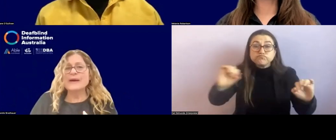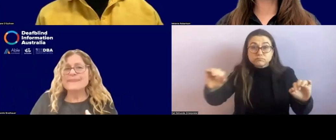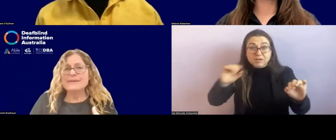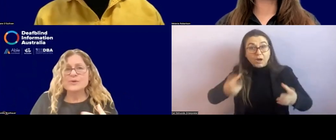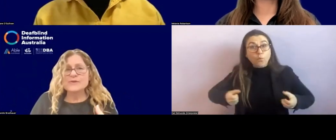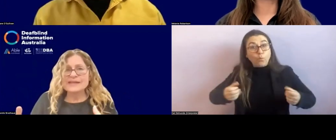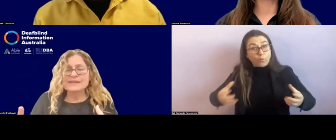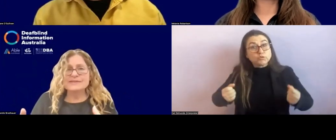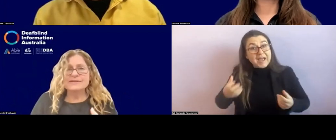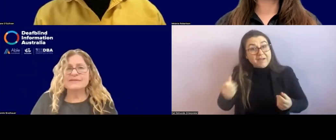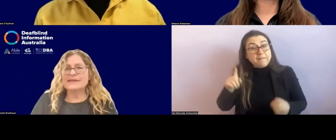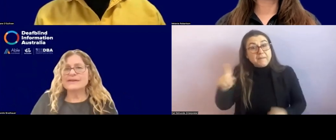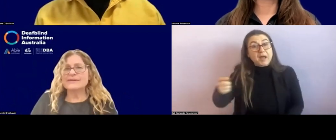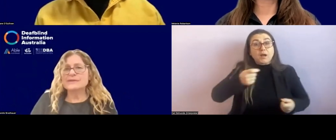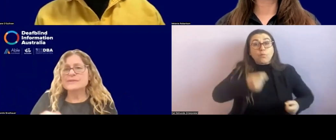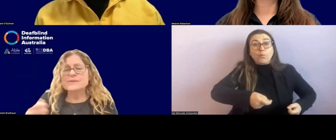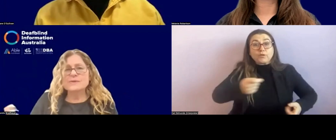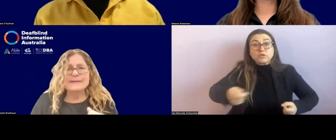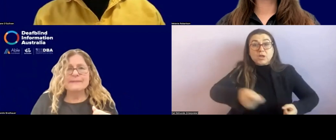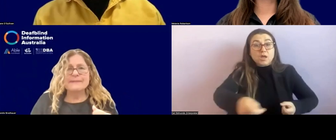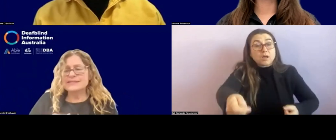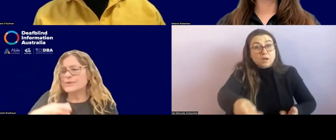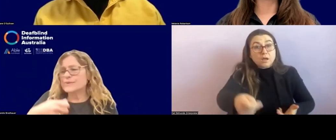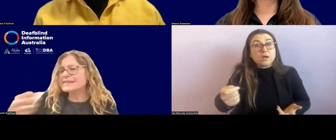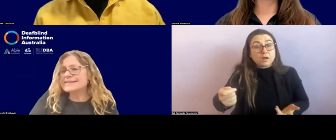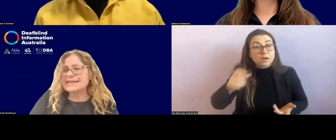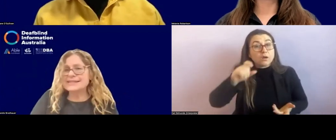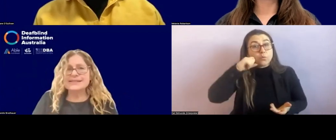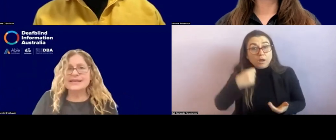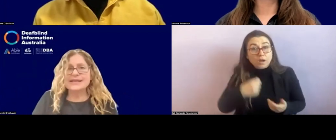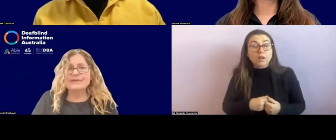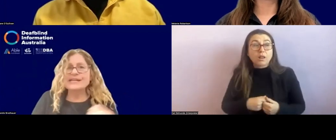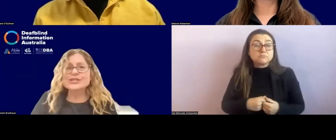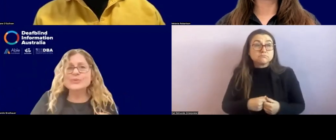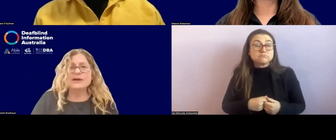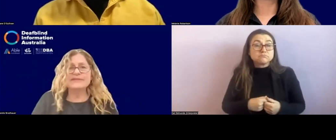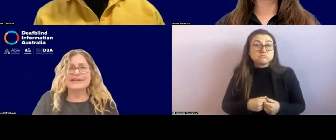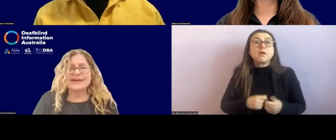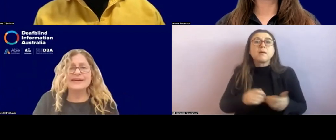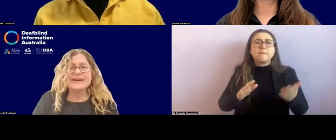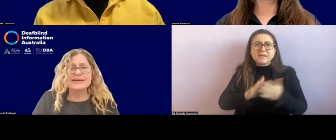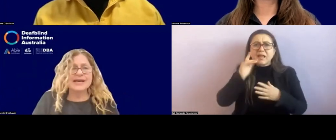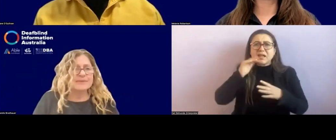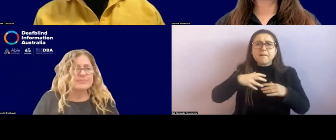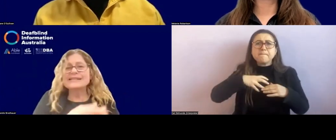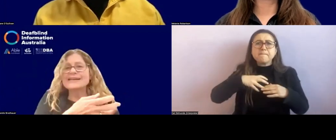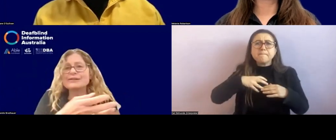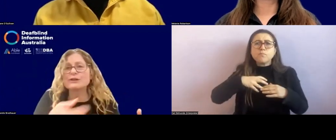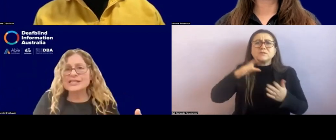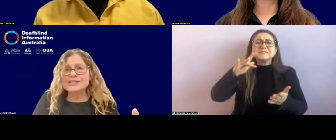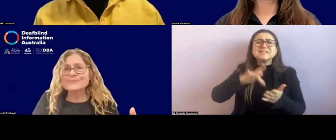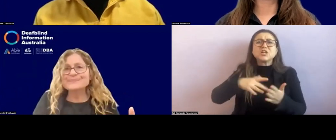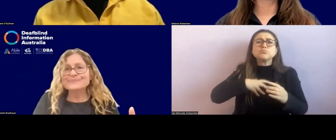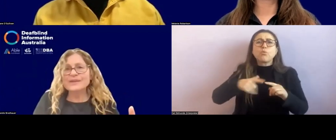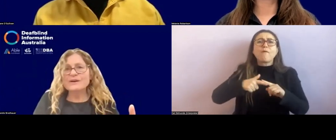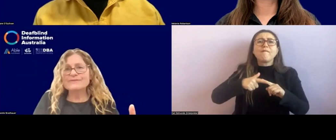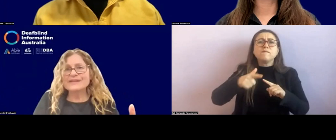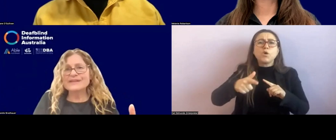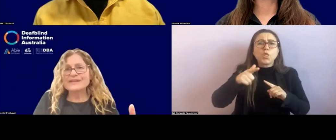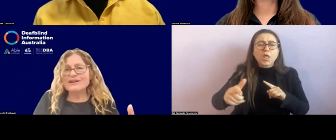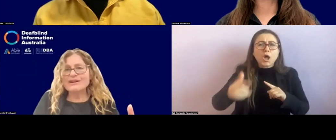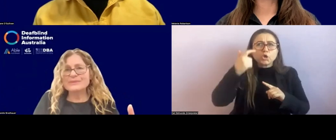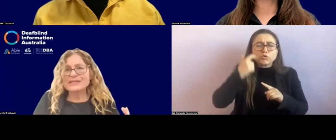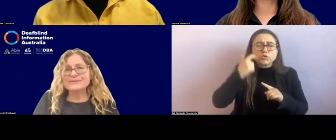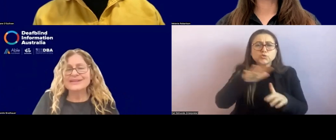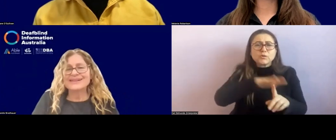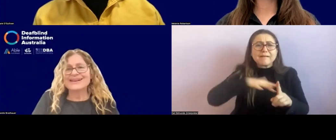uh, when they're moving in certain areas or when to extend their reach while they're, uh, building their knowledge of